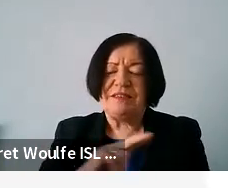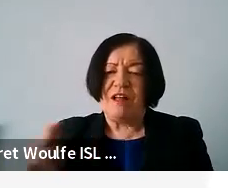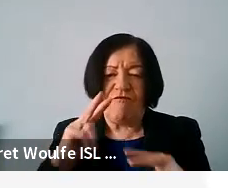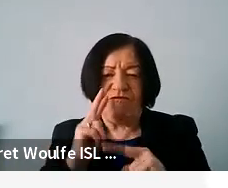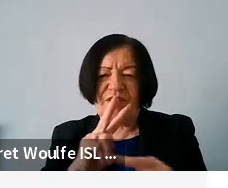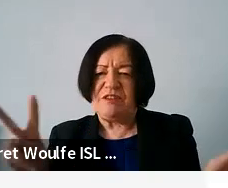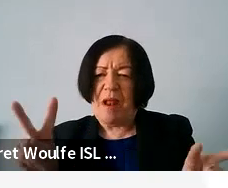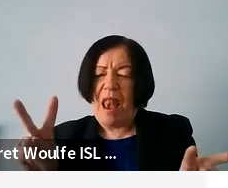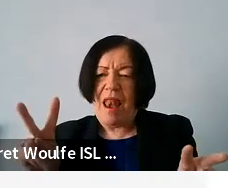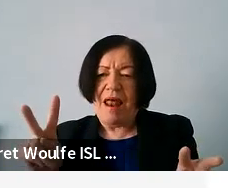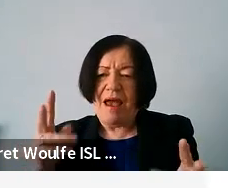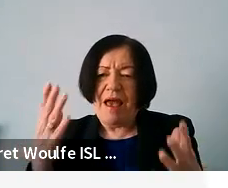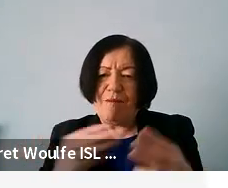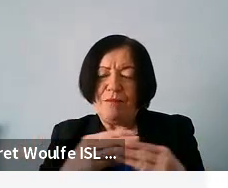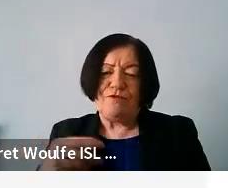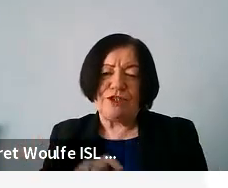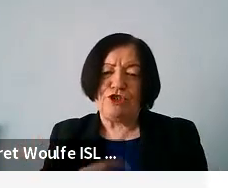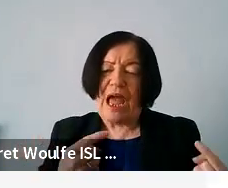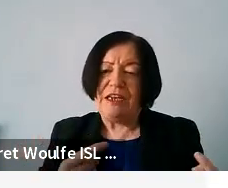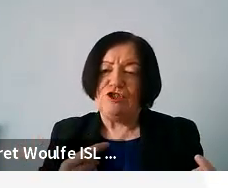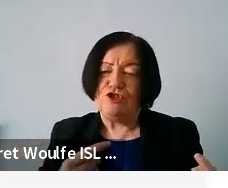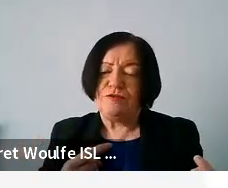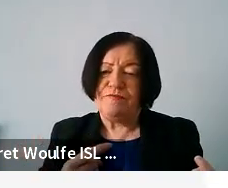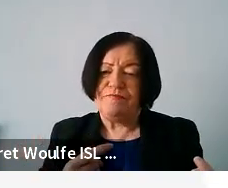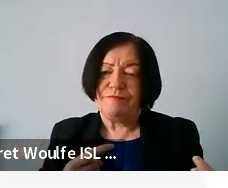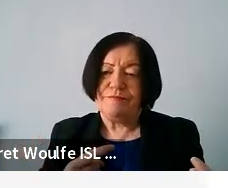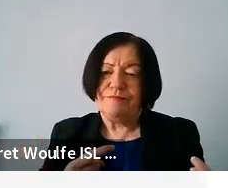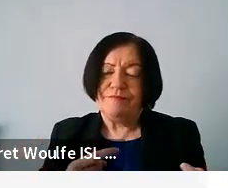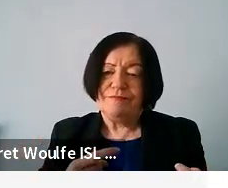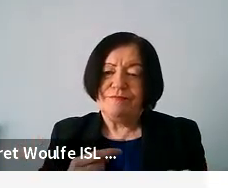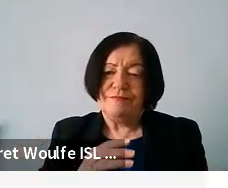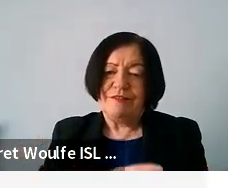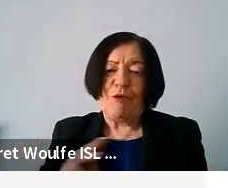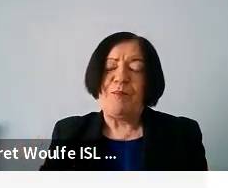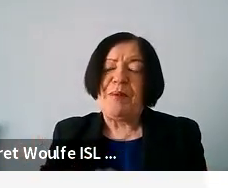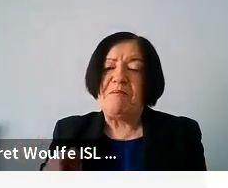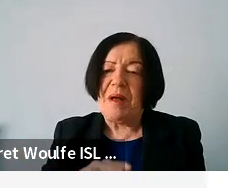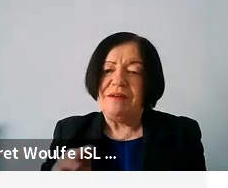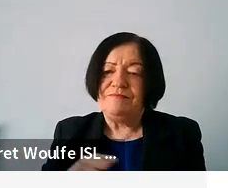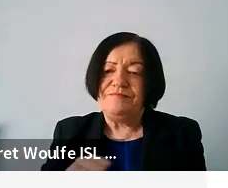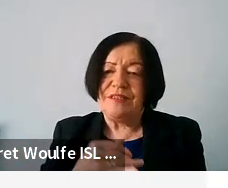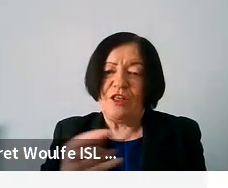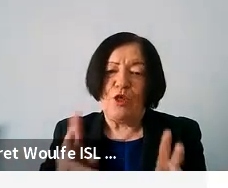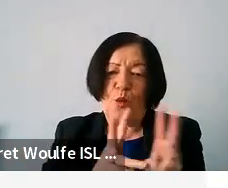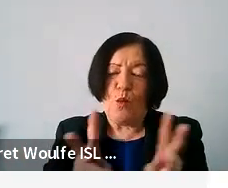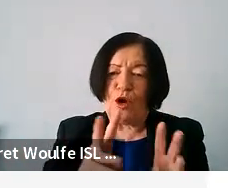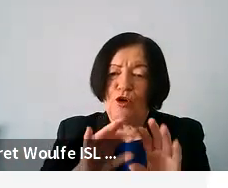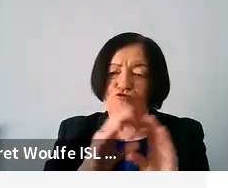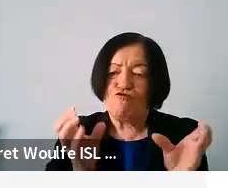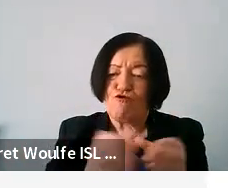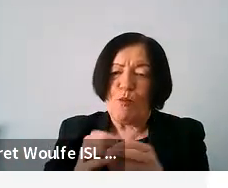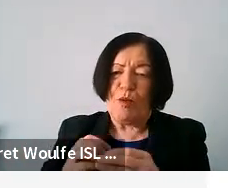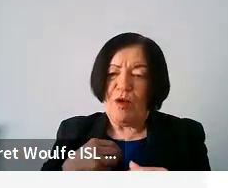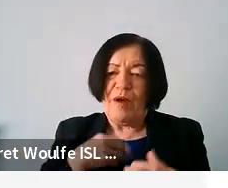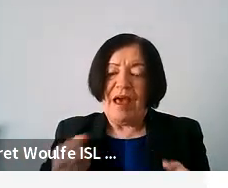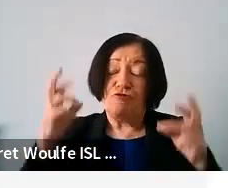enough how much of a challenge it is for people. And in the working group we had, we also